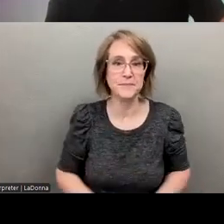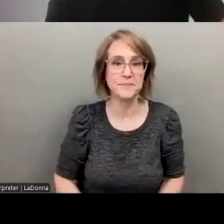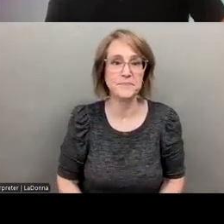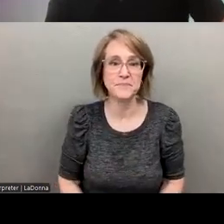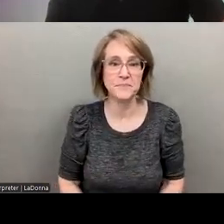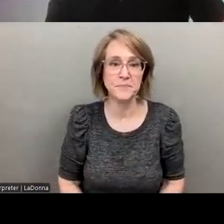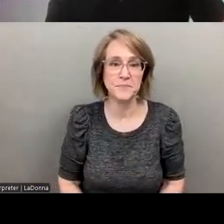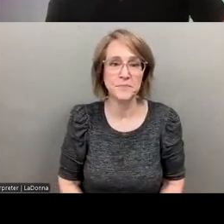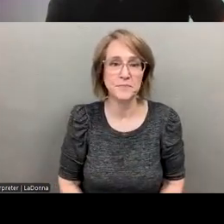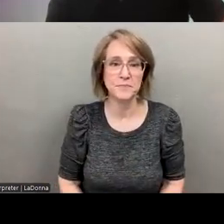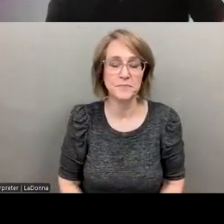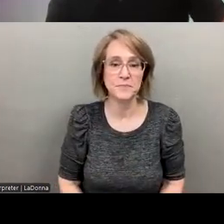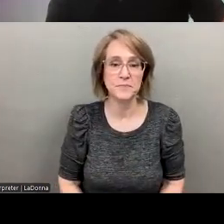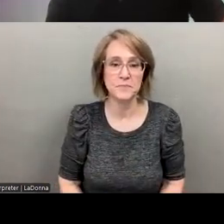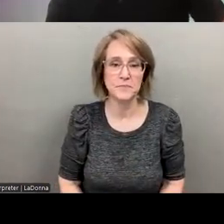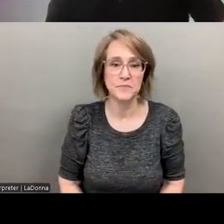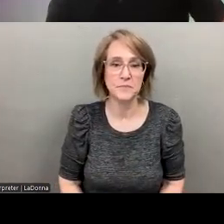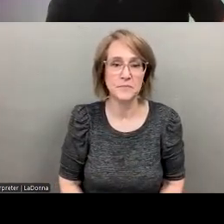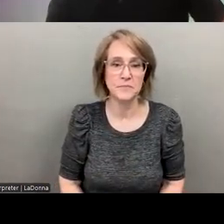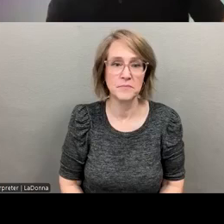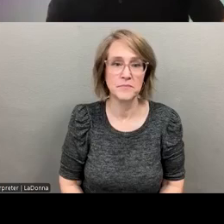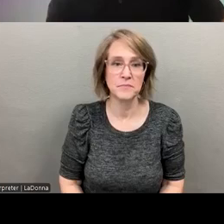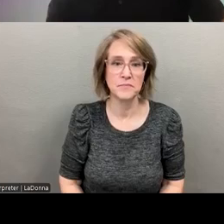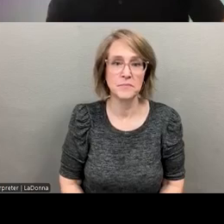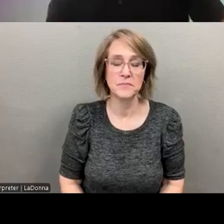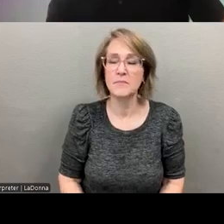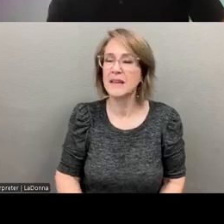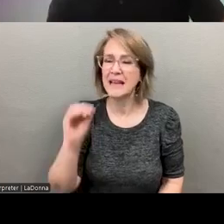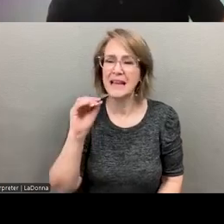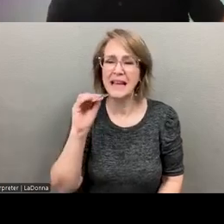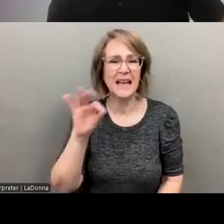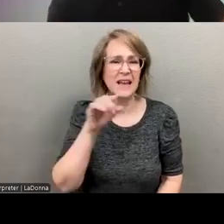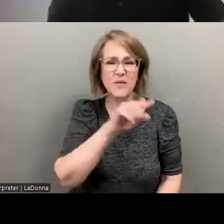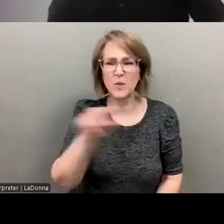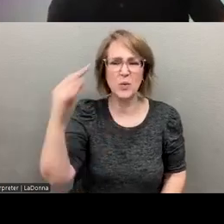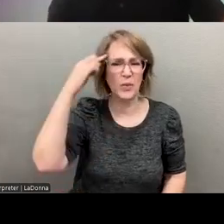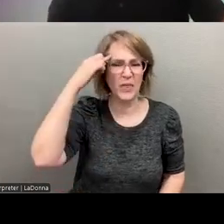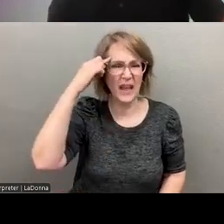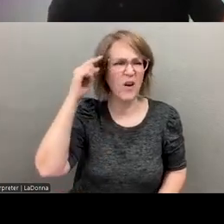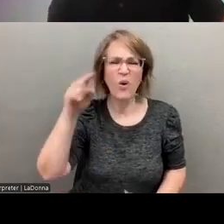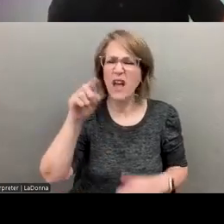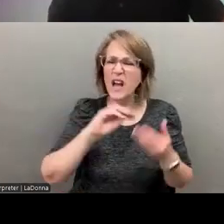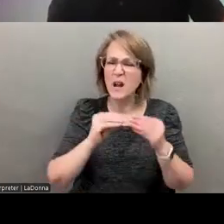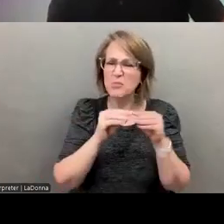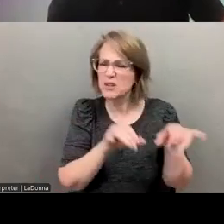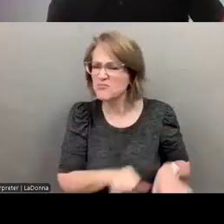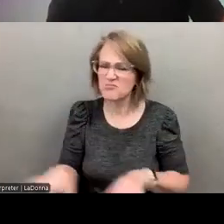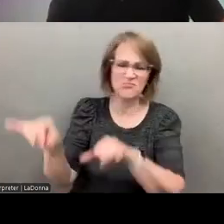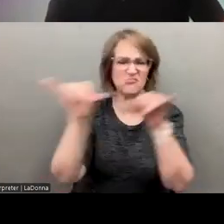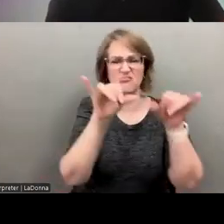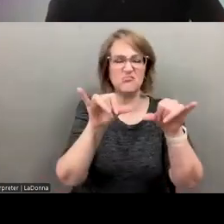Um, and, lest we should, should think that, that this is somehow, that these numbers are somehow universal and can be applied.